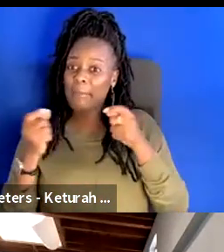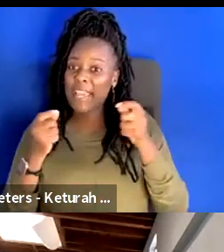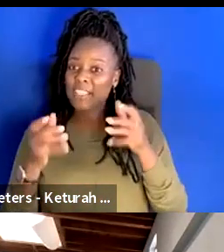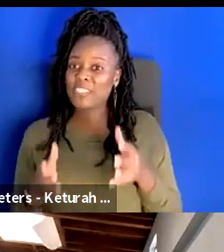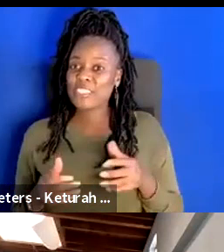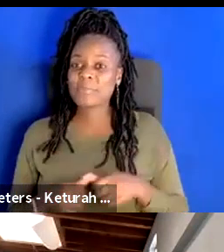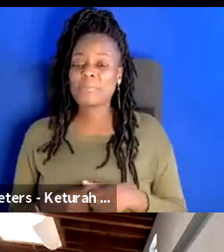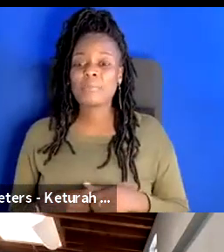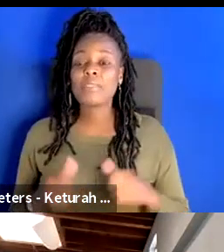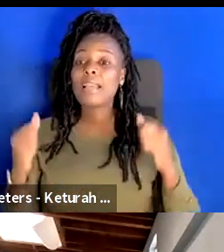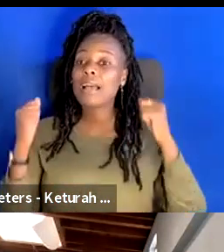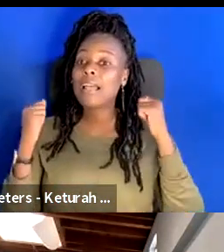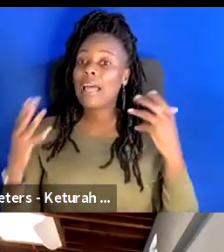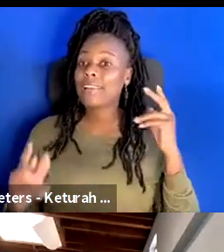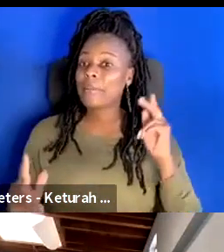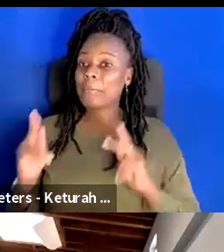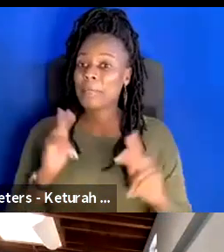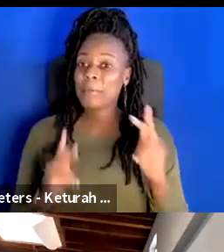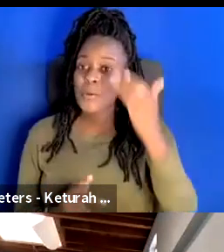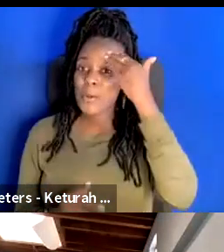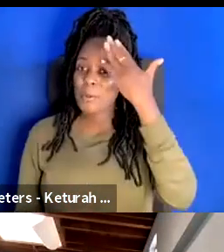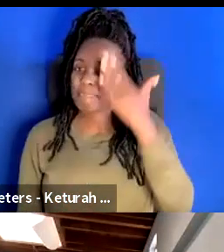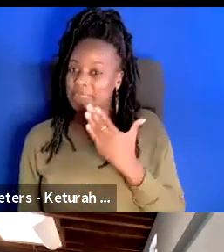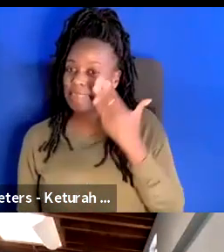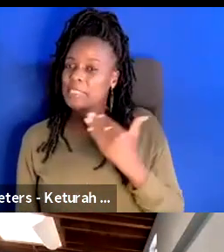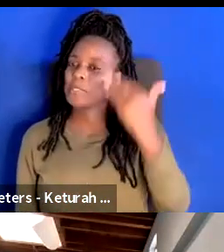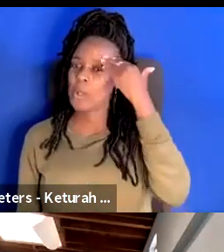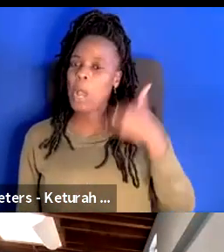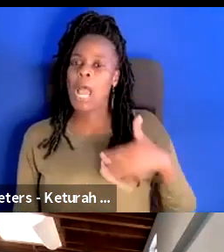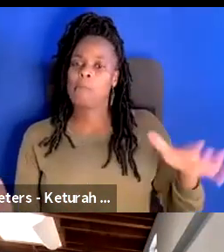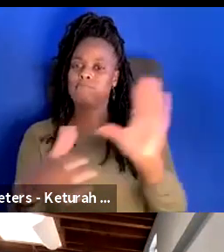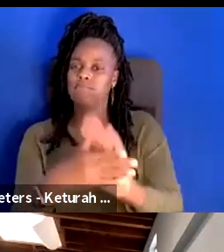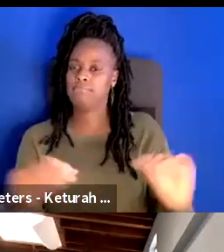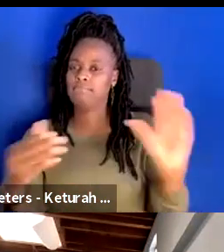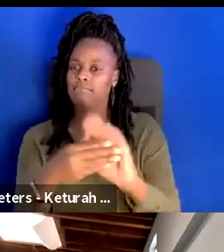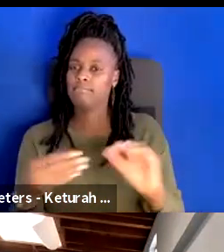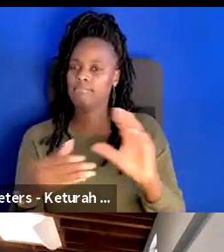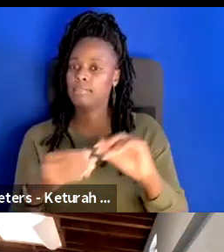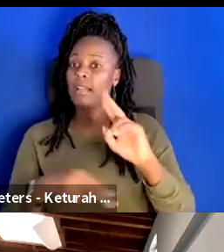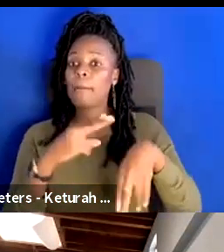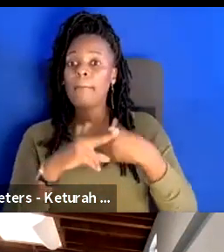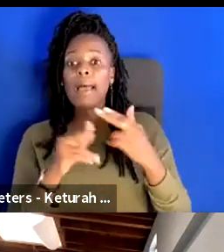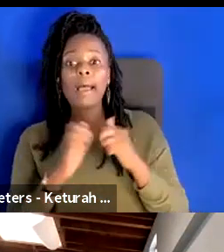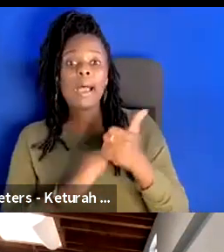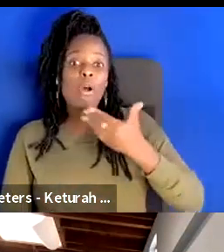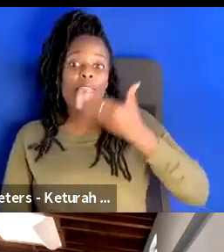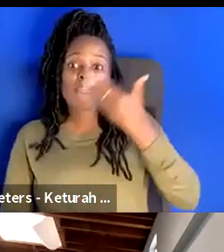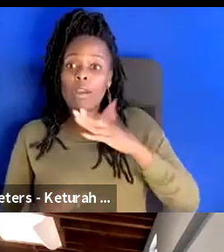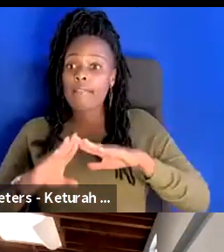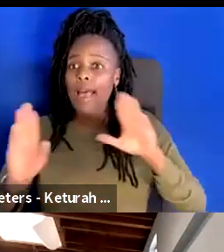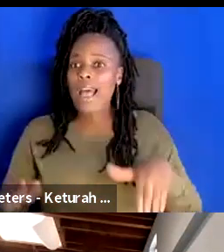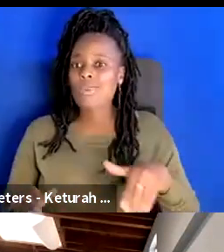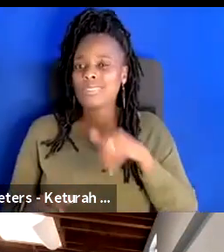A lot of folks who know me know that I get on my soapbox very often about how the front of house is left out of the